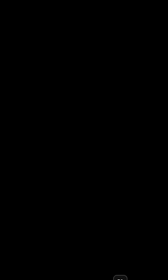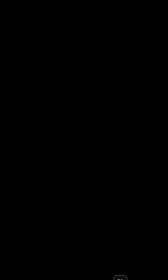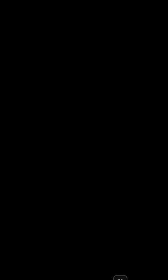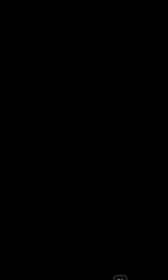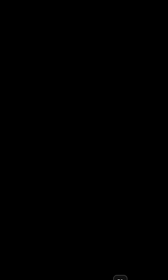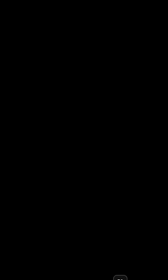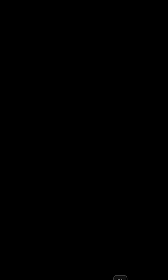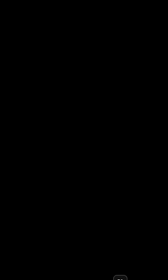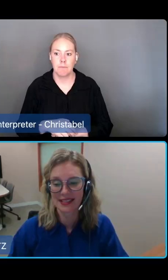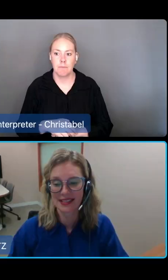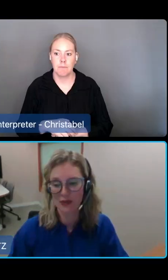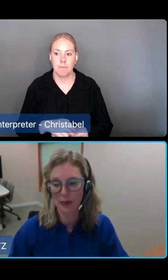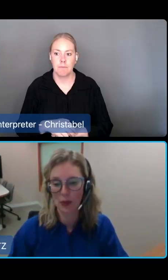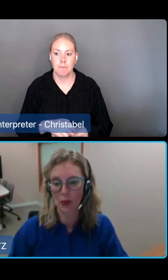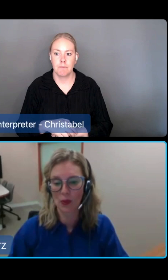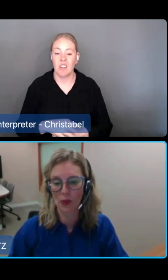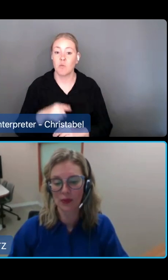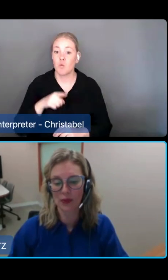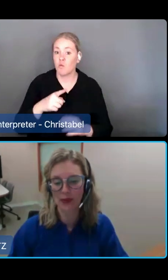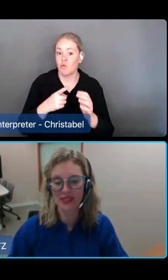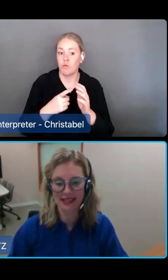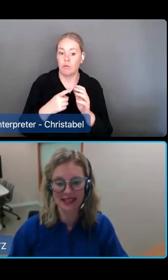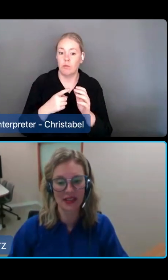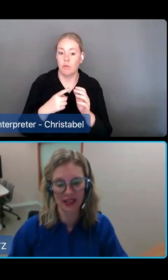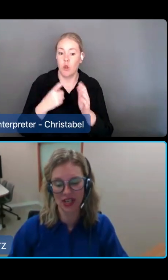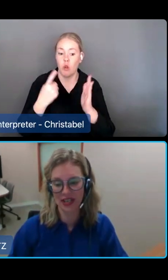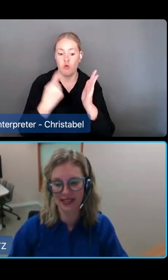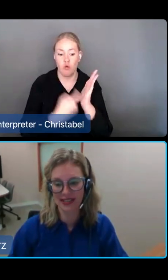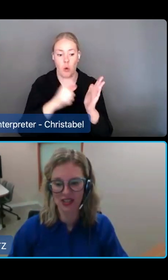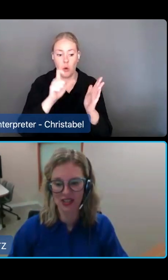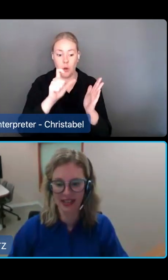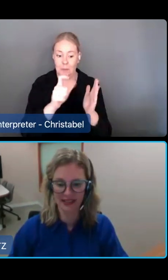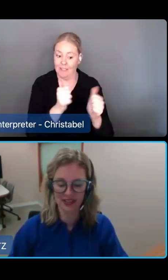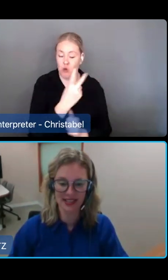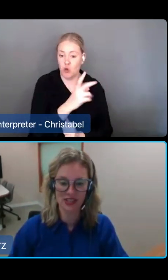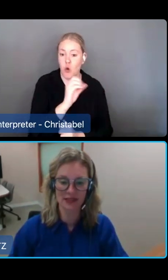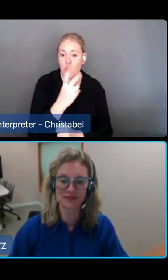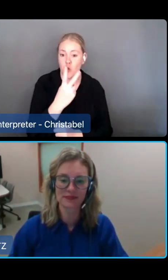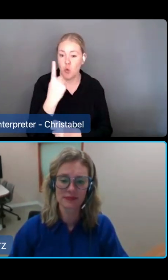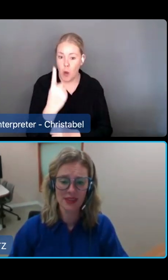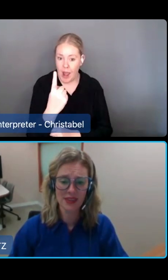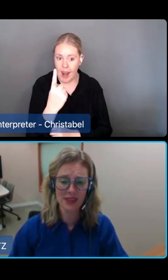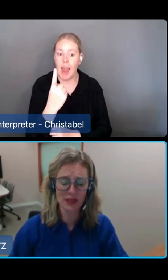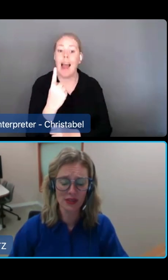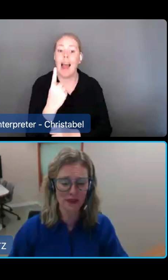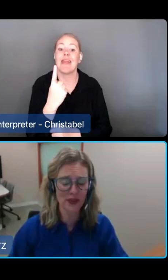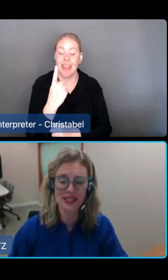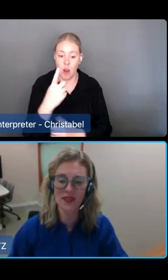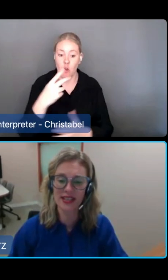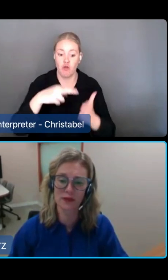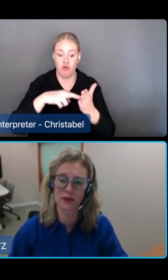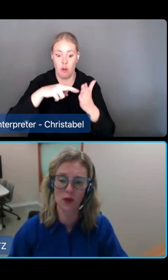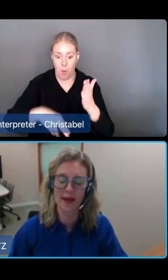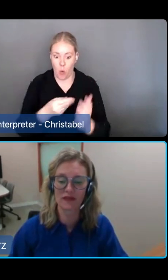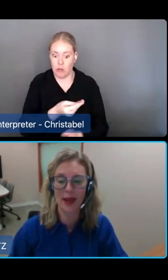Since the Royal Commission handed down its report, we've seen significant changes to aged care legislation. The first phases